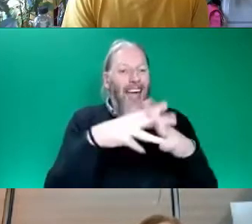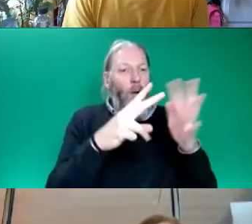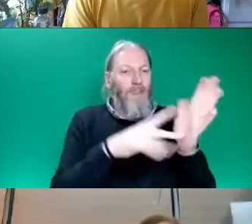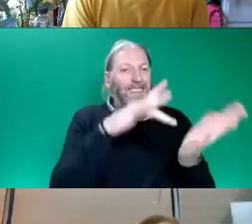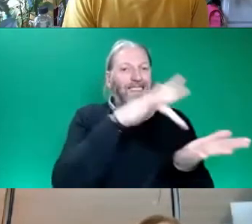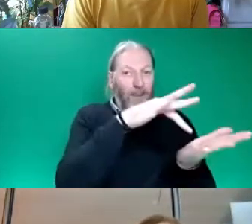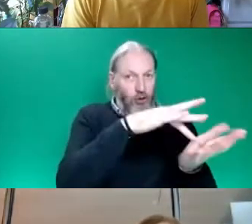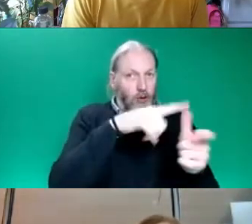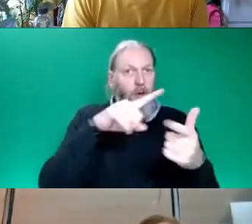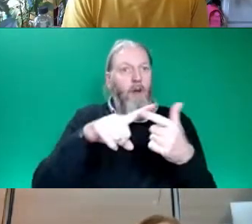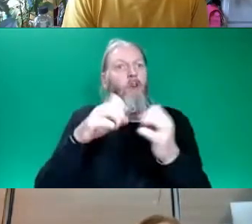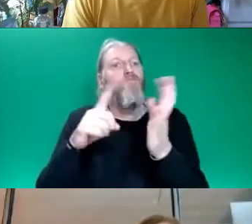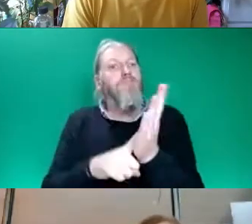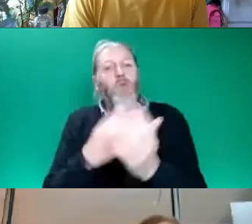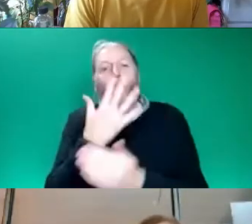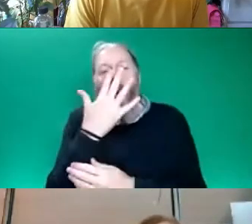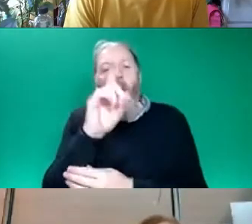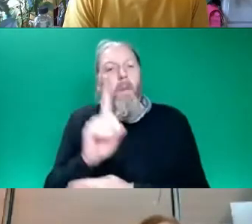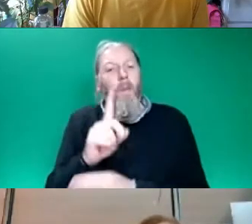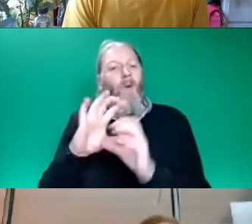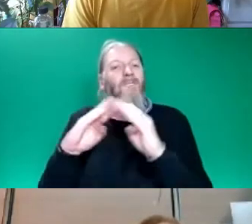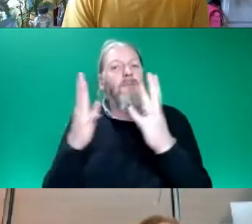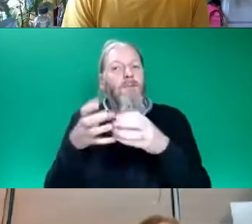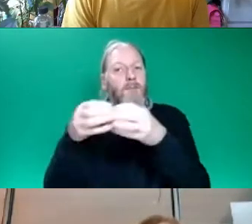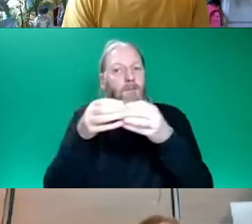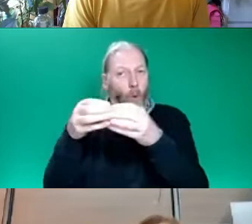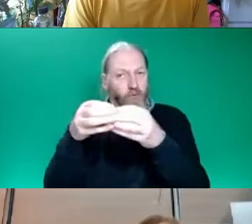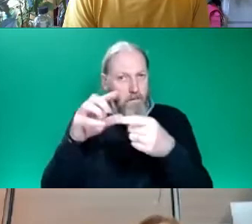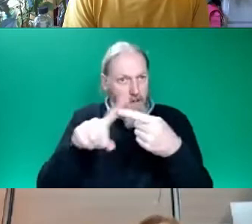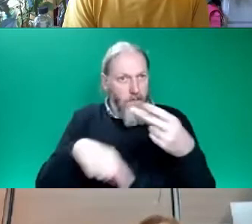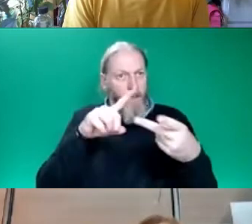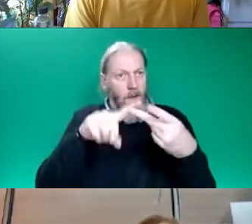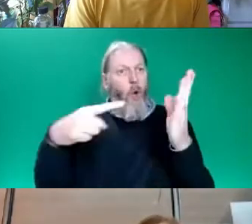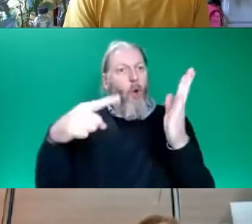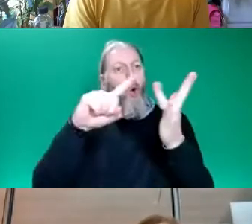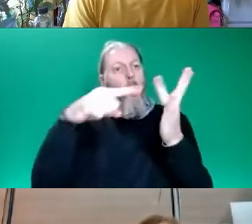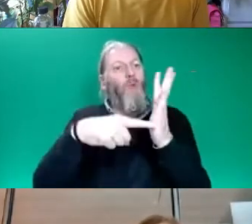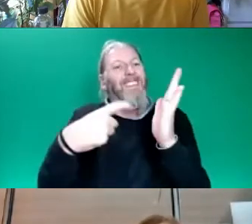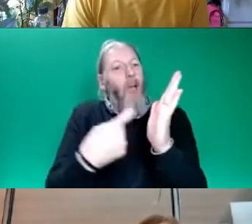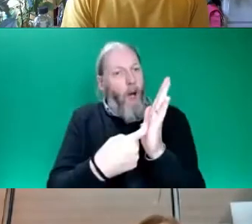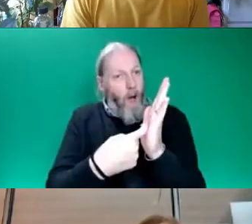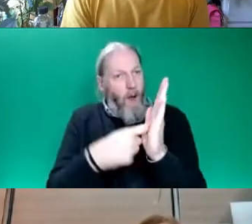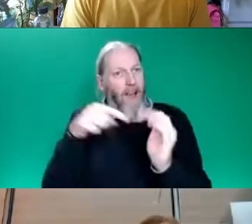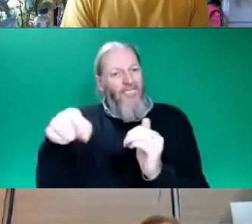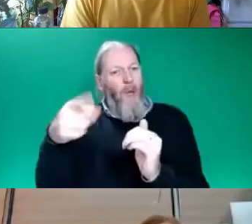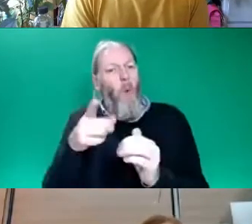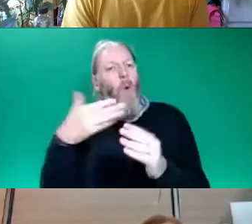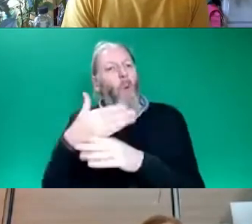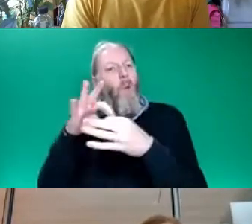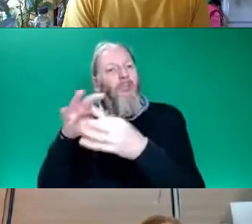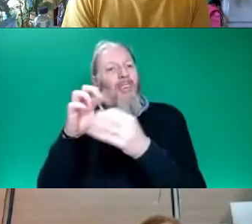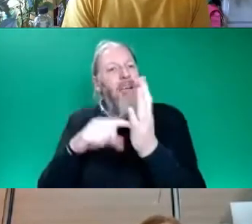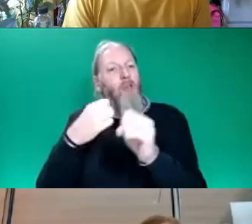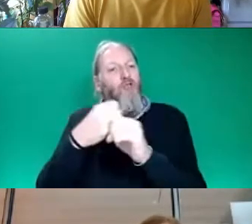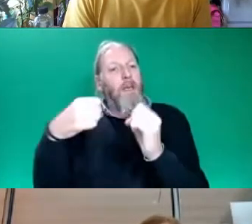Bristol Older People's Forum who lead our work for older people, OTR who deliver our LGBTQ plus work and Wessel who